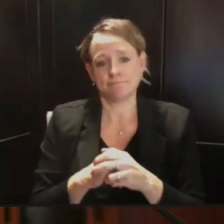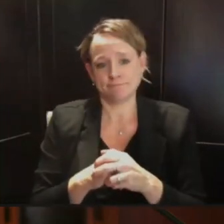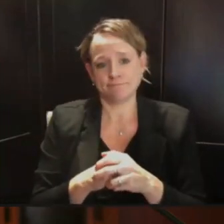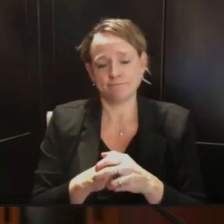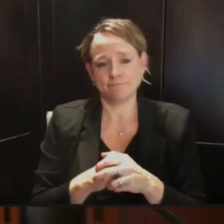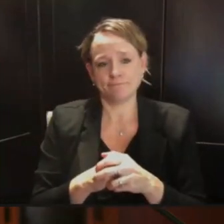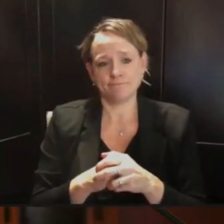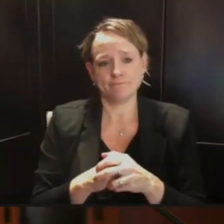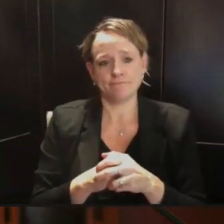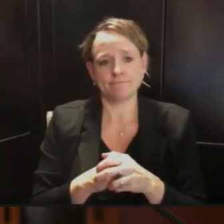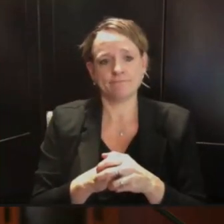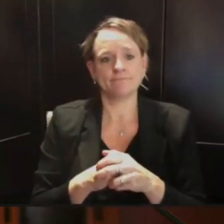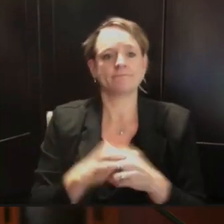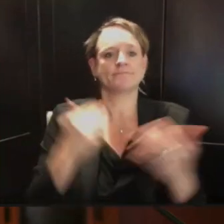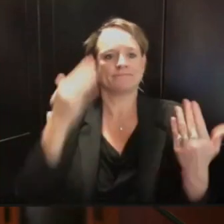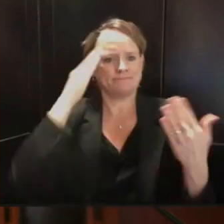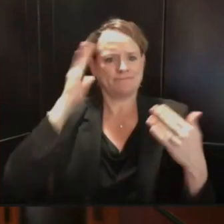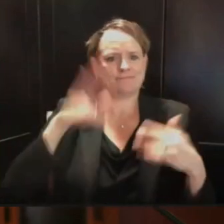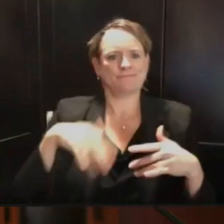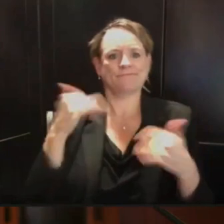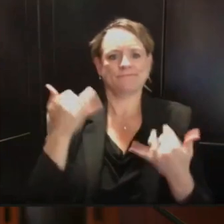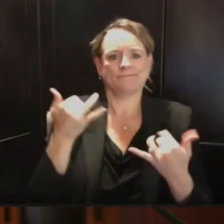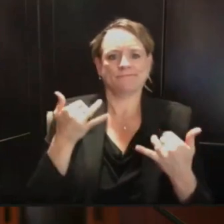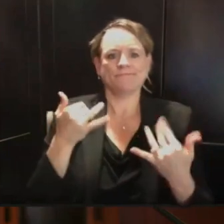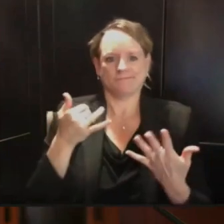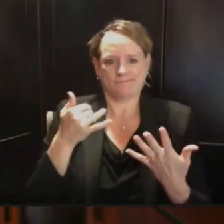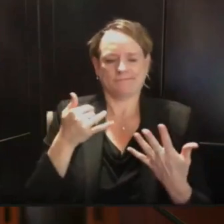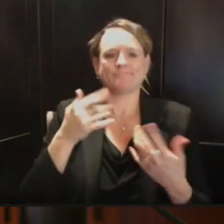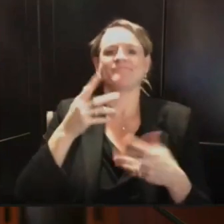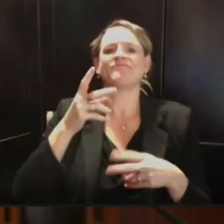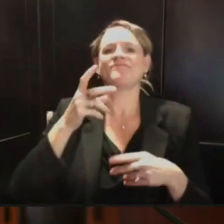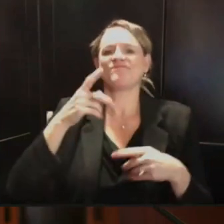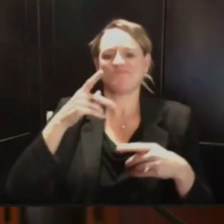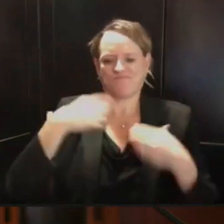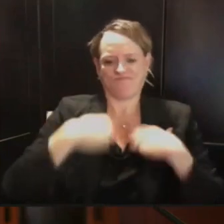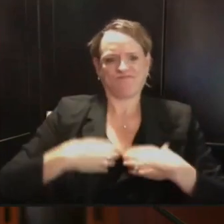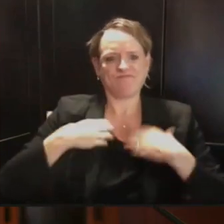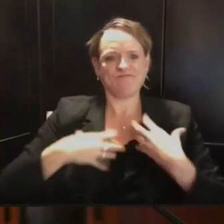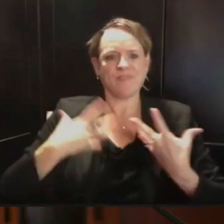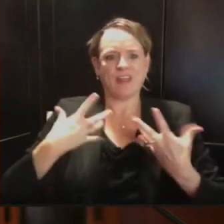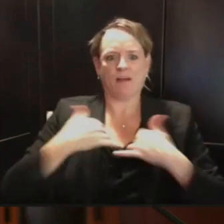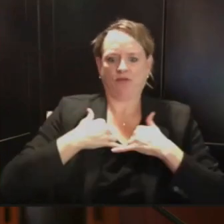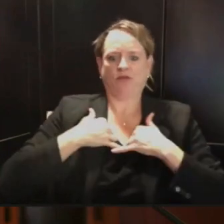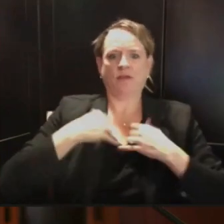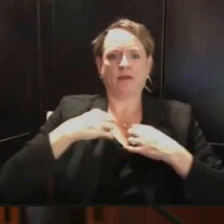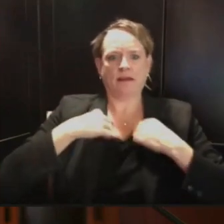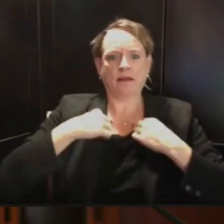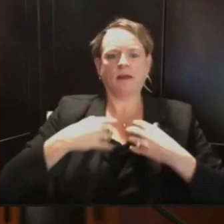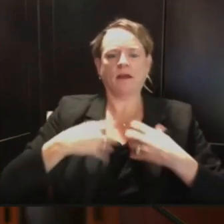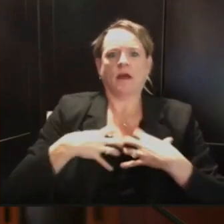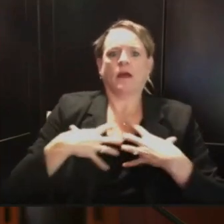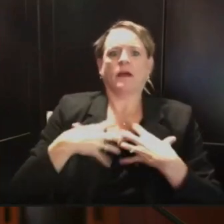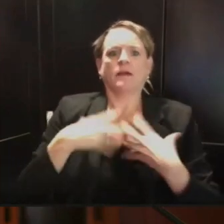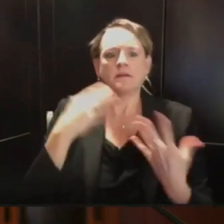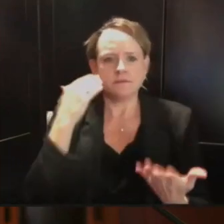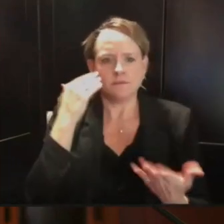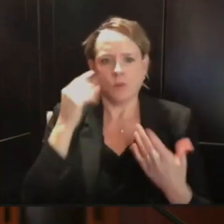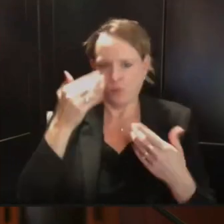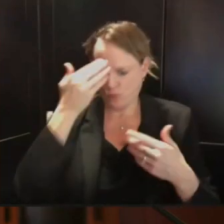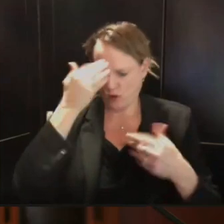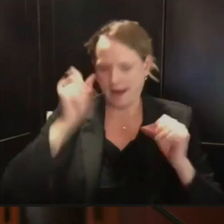impacts a couple weeks from now, considering the length of time it takes for COVID symptoms to develop for us to understand